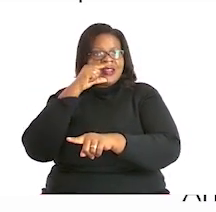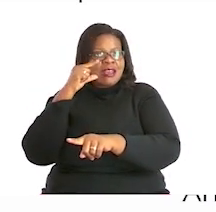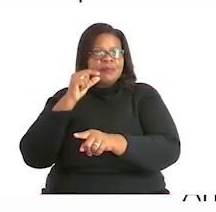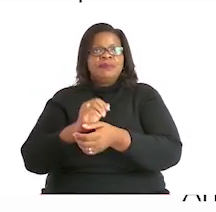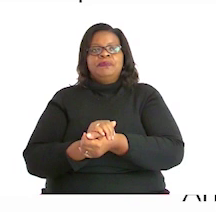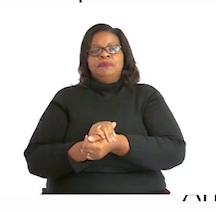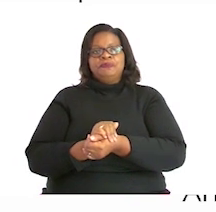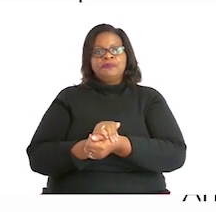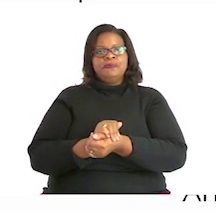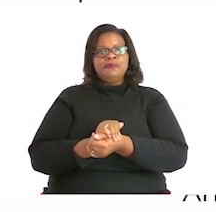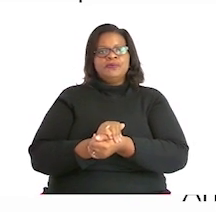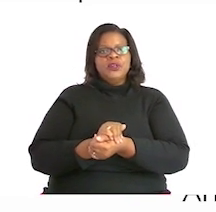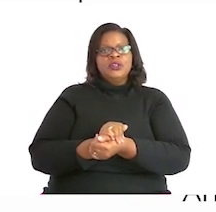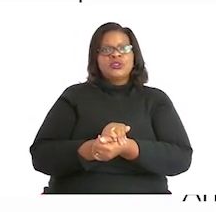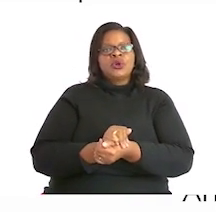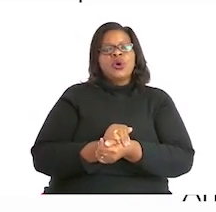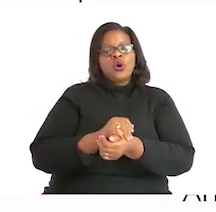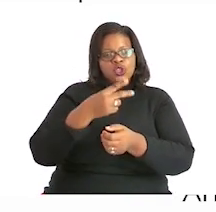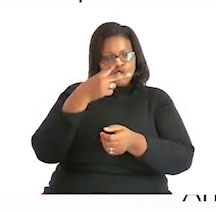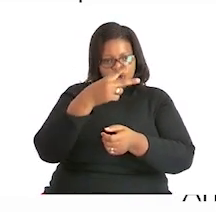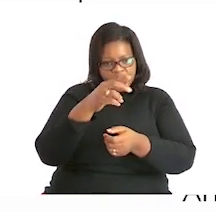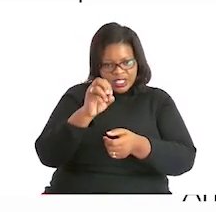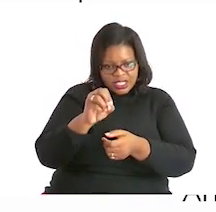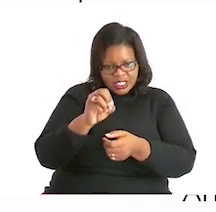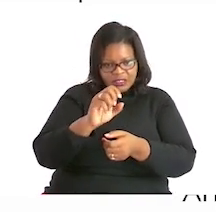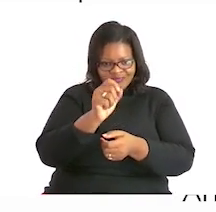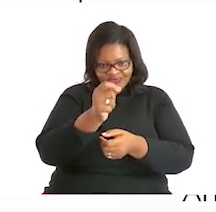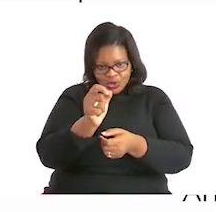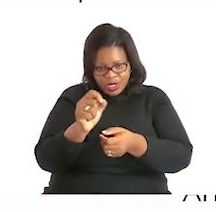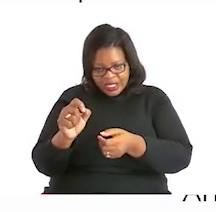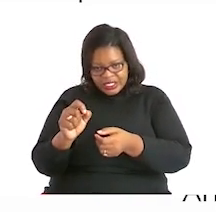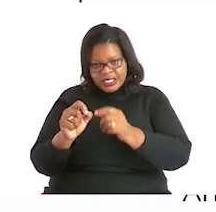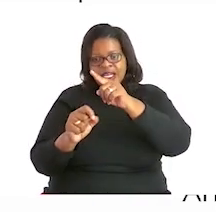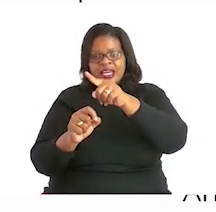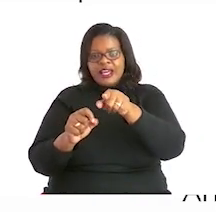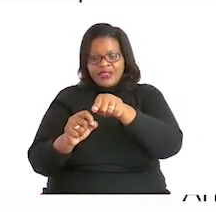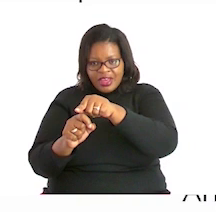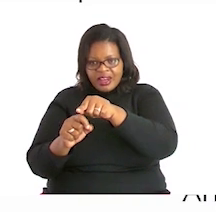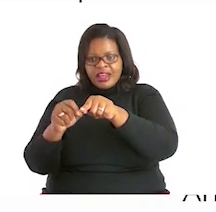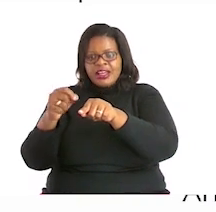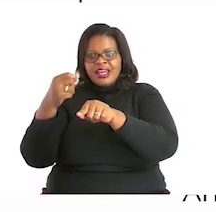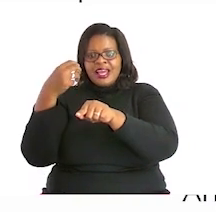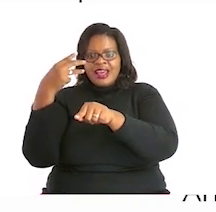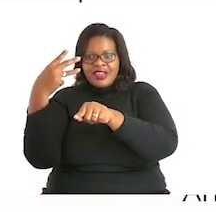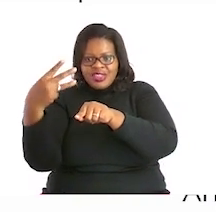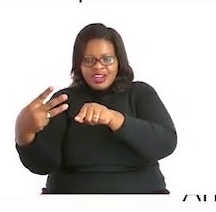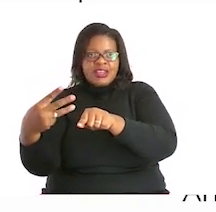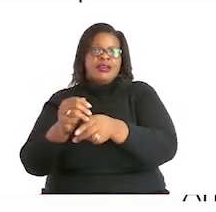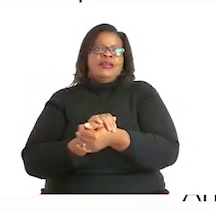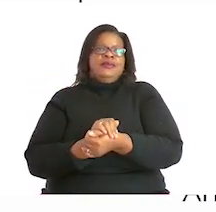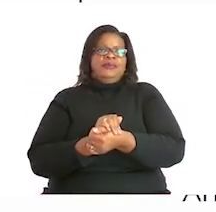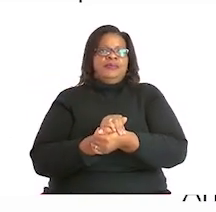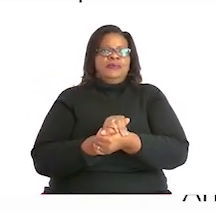and then we also hear the word three. So, we write three. Twenty-three. And going back to